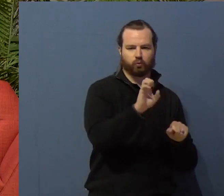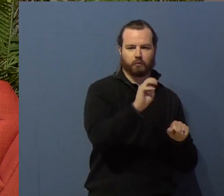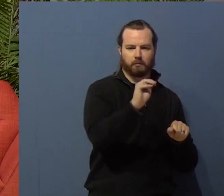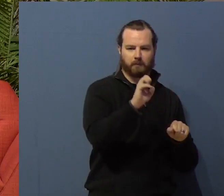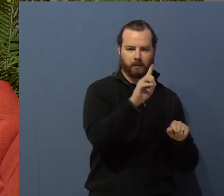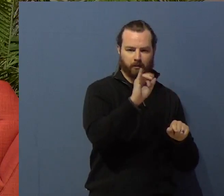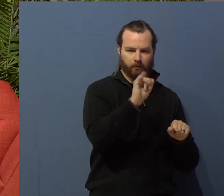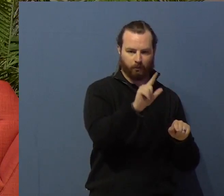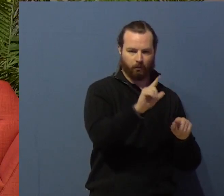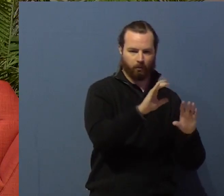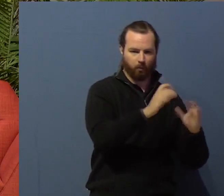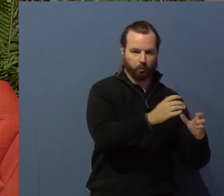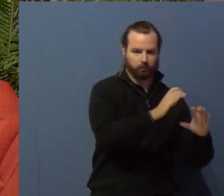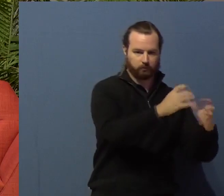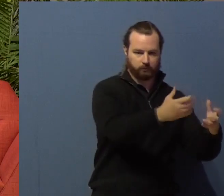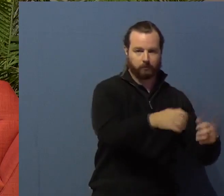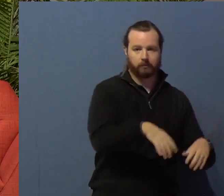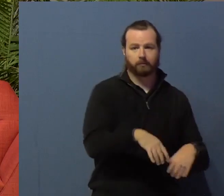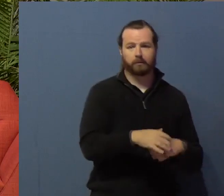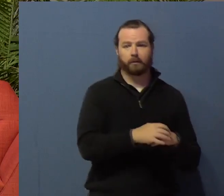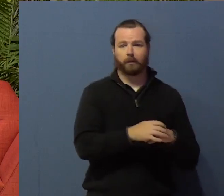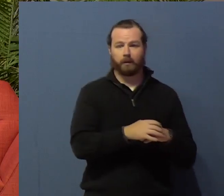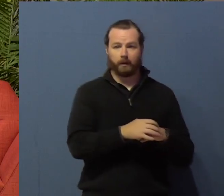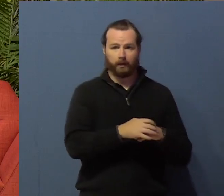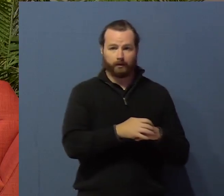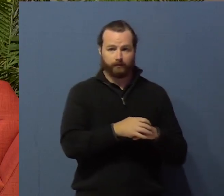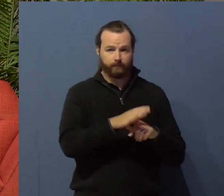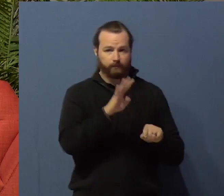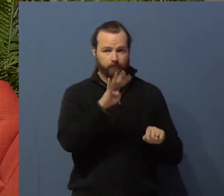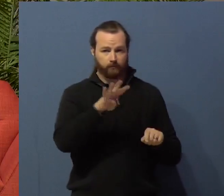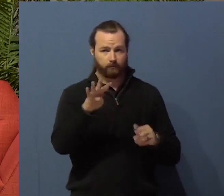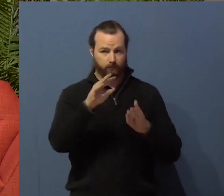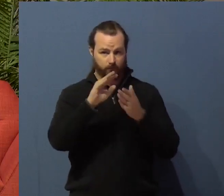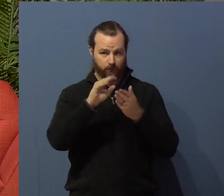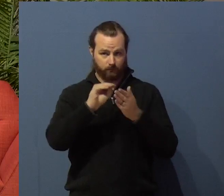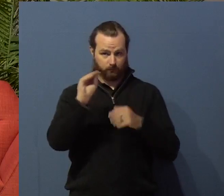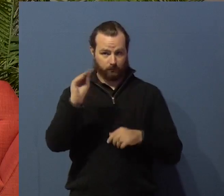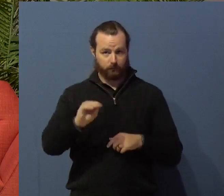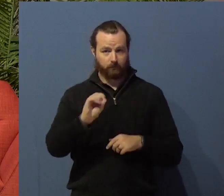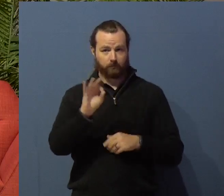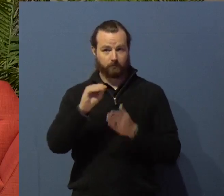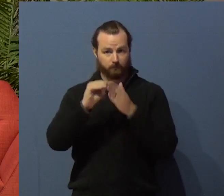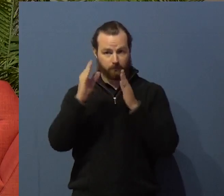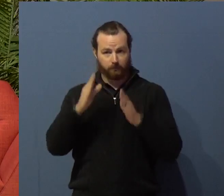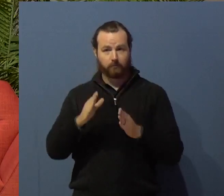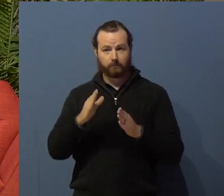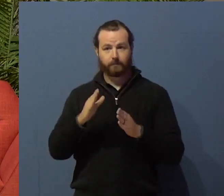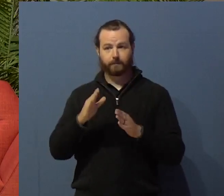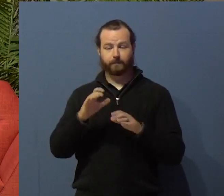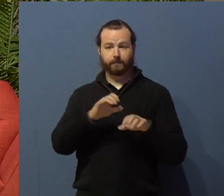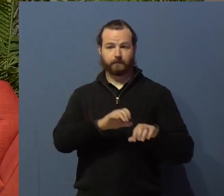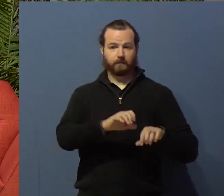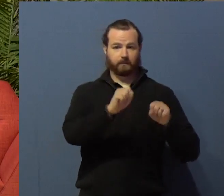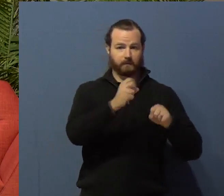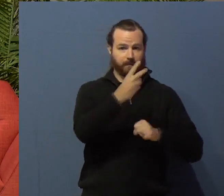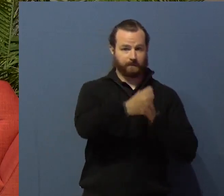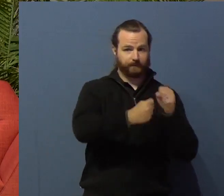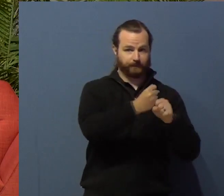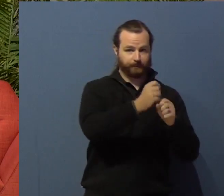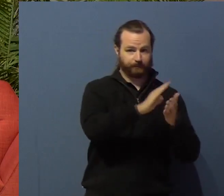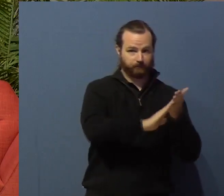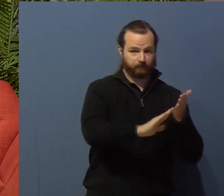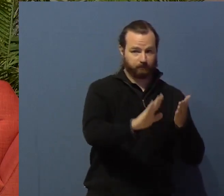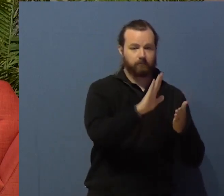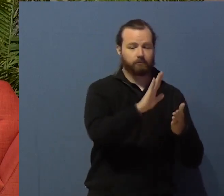44% of the students who reported disabilities at a two-year college took remedial courses compared to the 21% who didn't